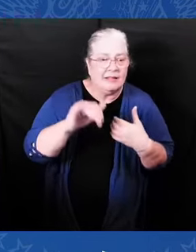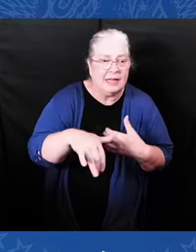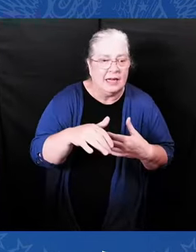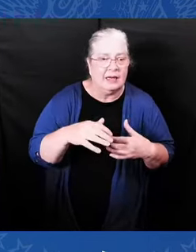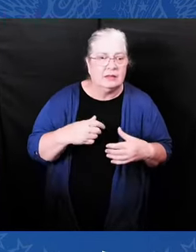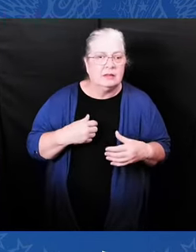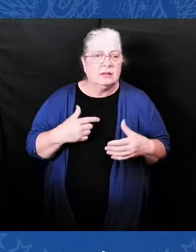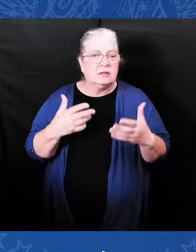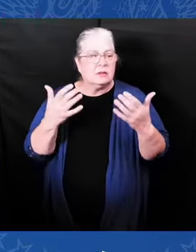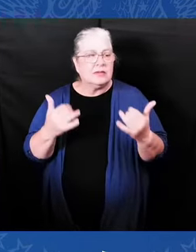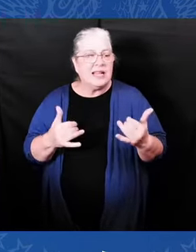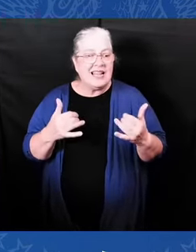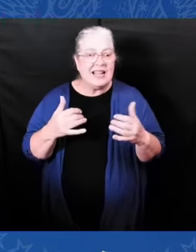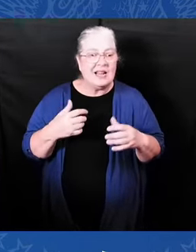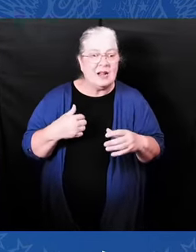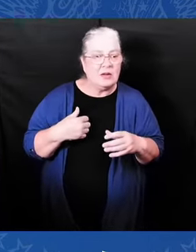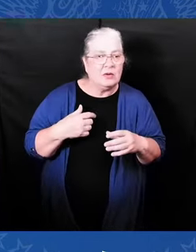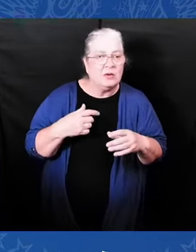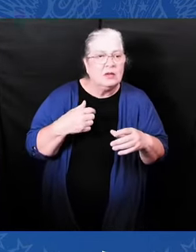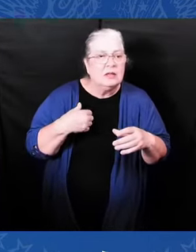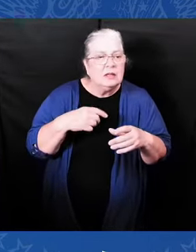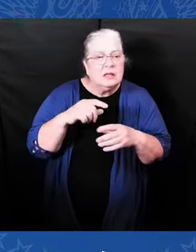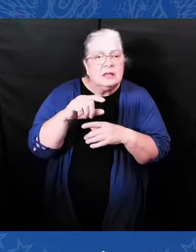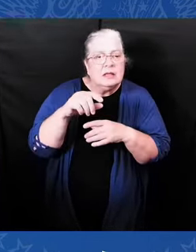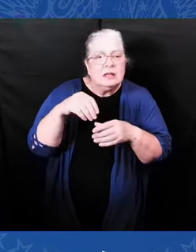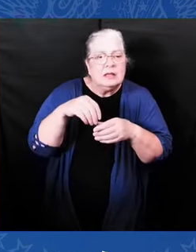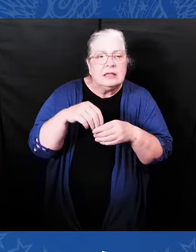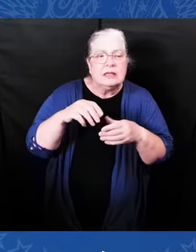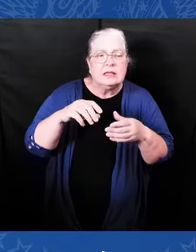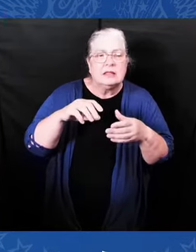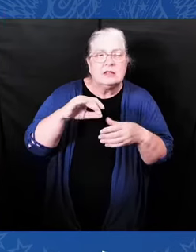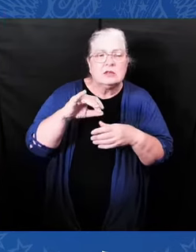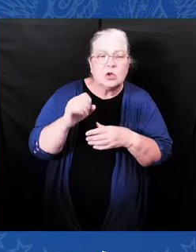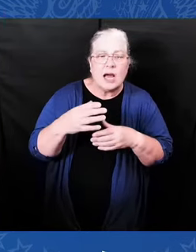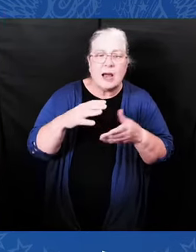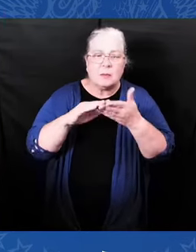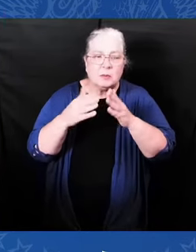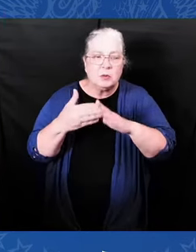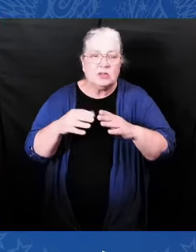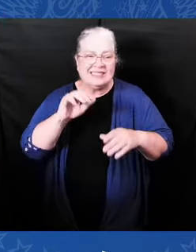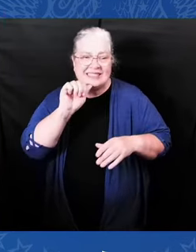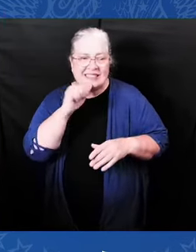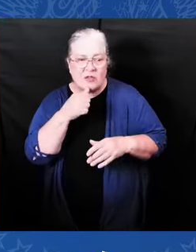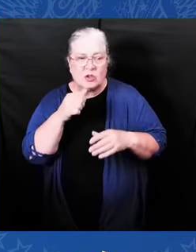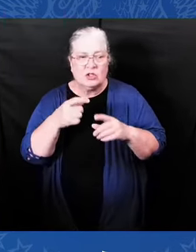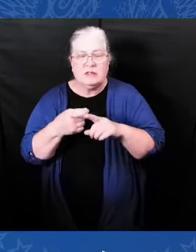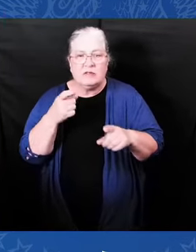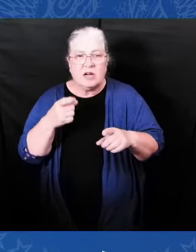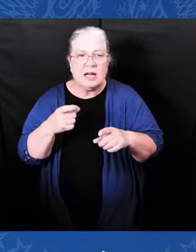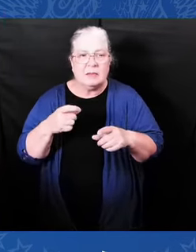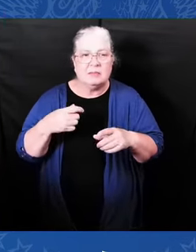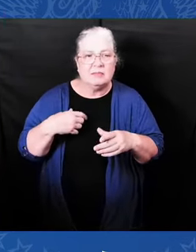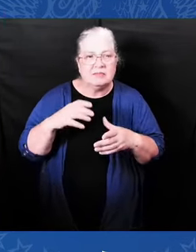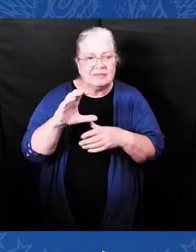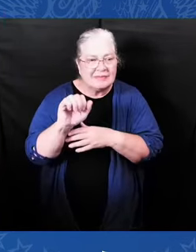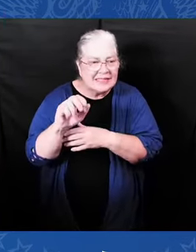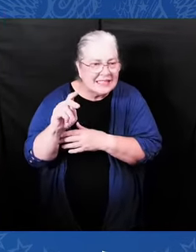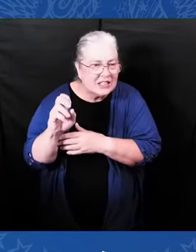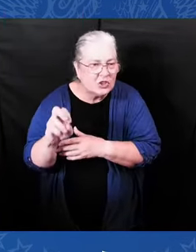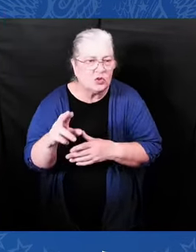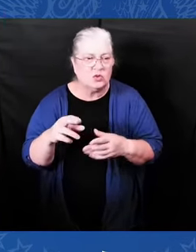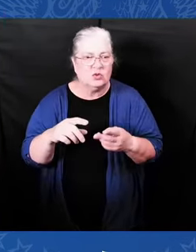of all the benefits the flow from climate investments must flow directly to disadvantaged and underserved communities,